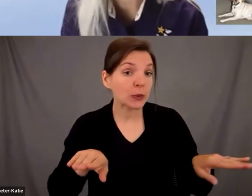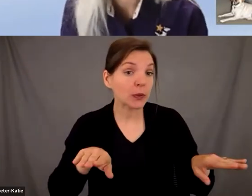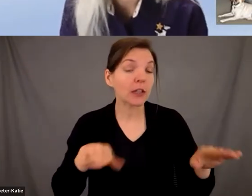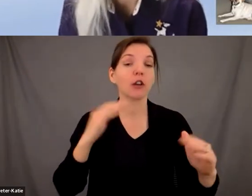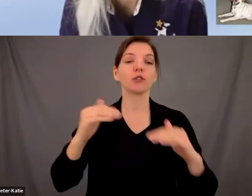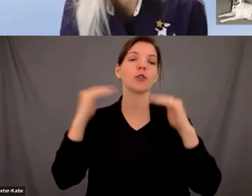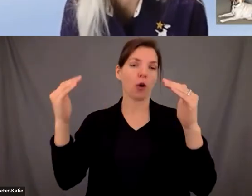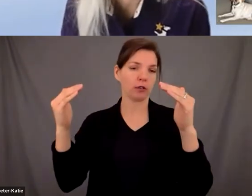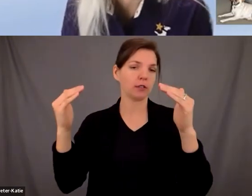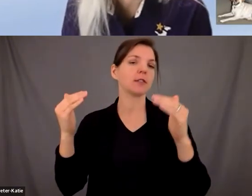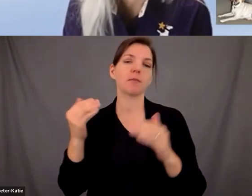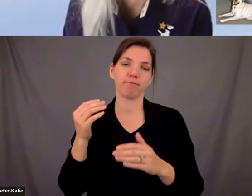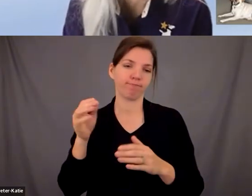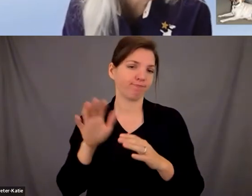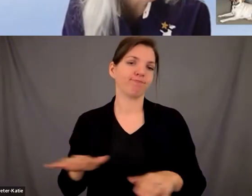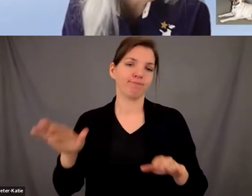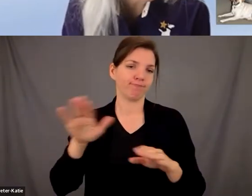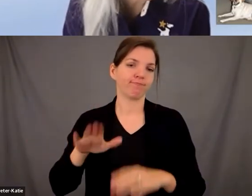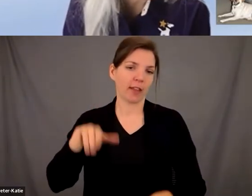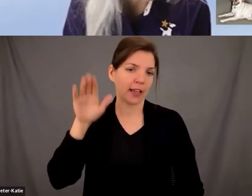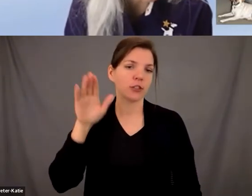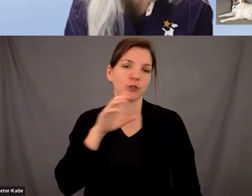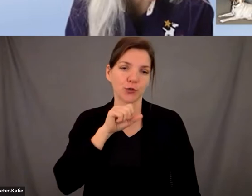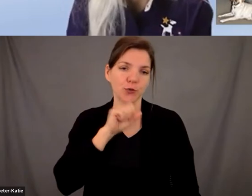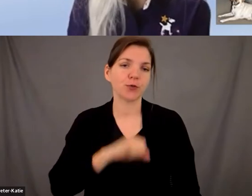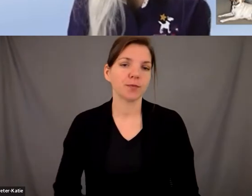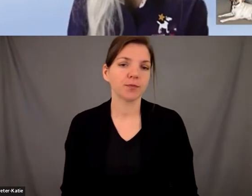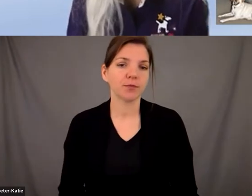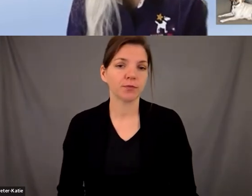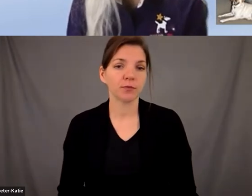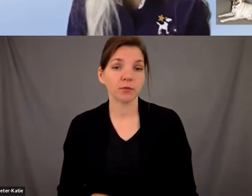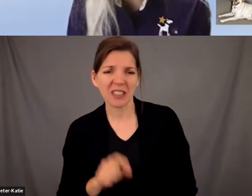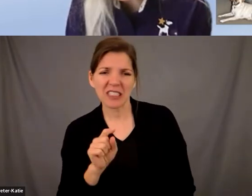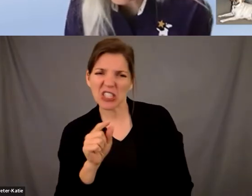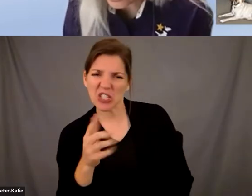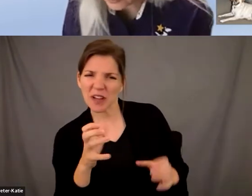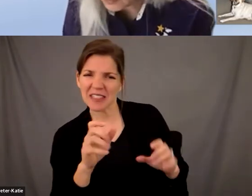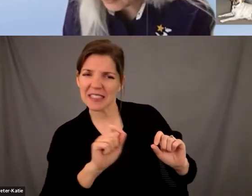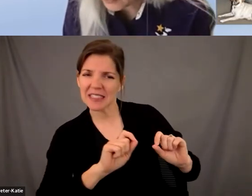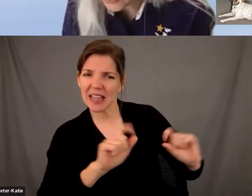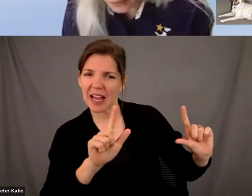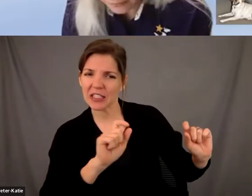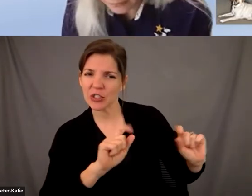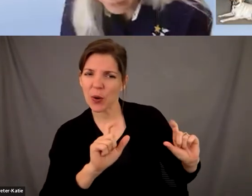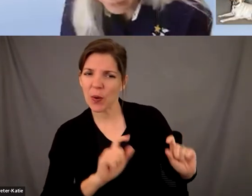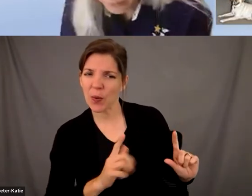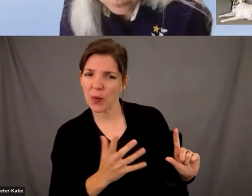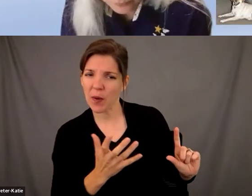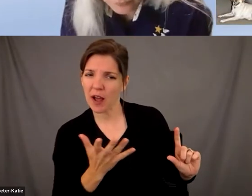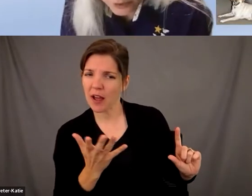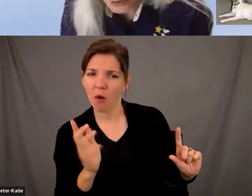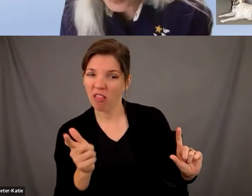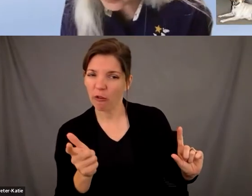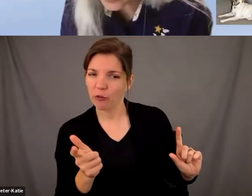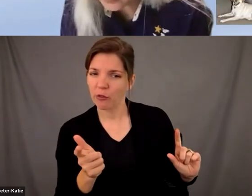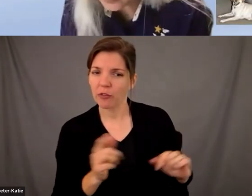program um did did you want to do the slideshow now or later yeah let's go ahead i would like